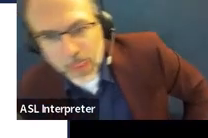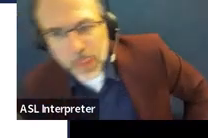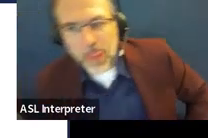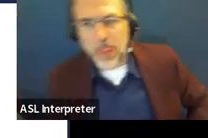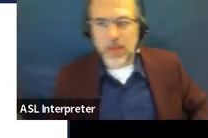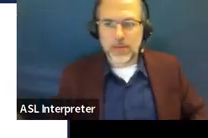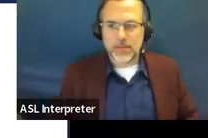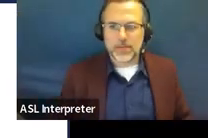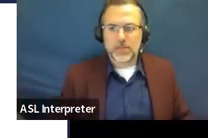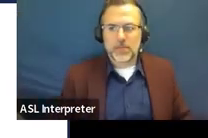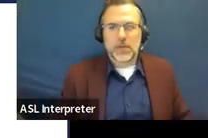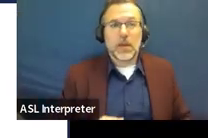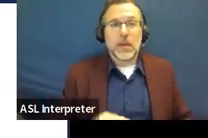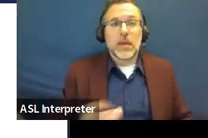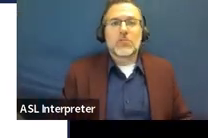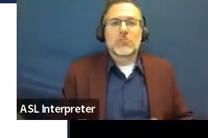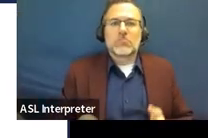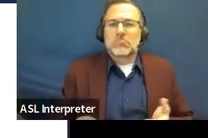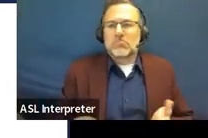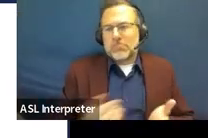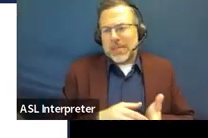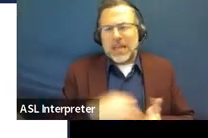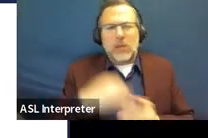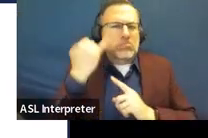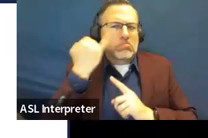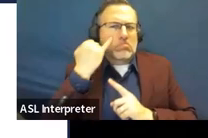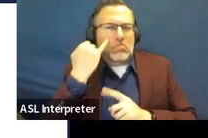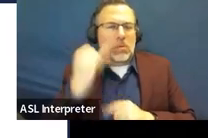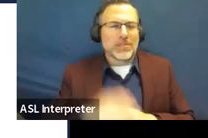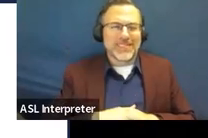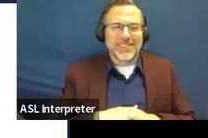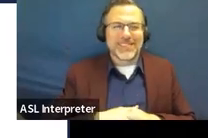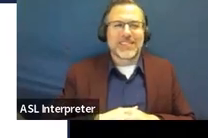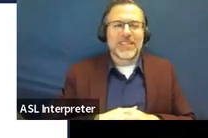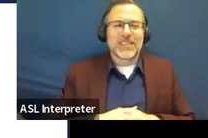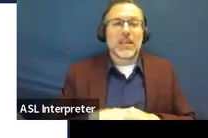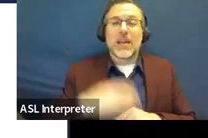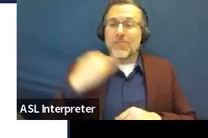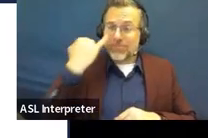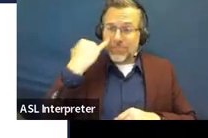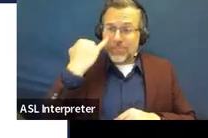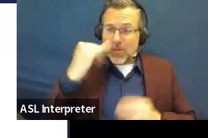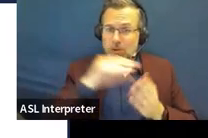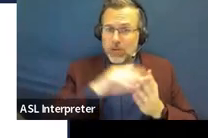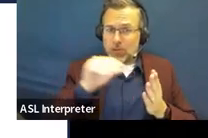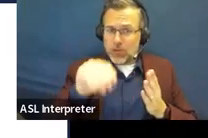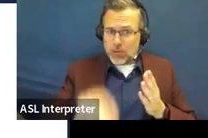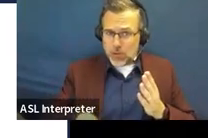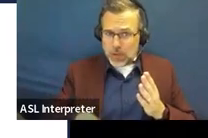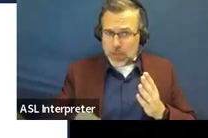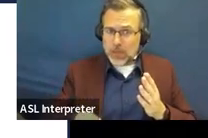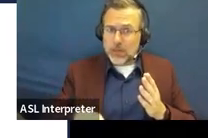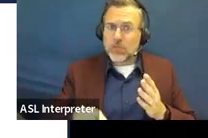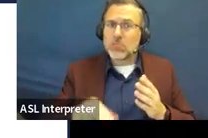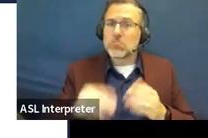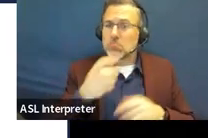So another what if question, we've been talking about this a lot on our team. What if the student is of transition age?